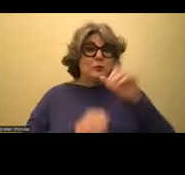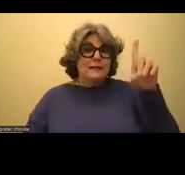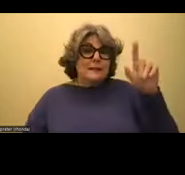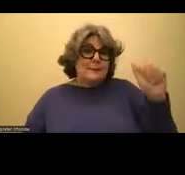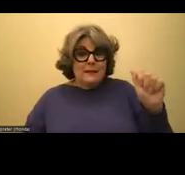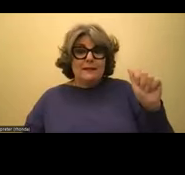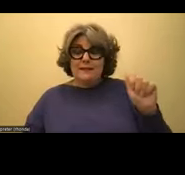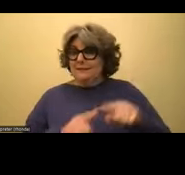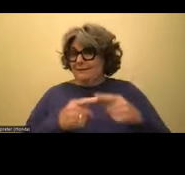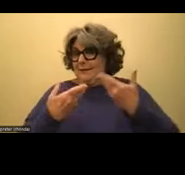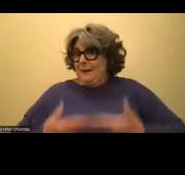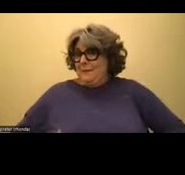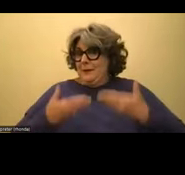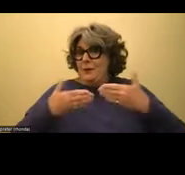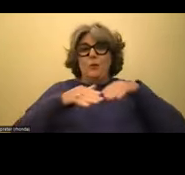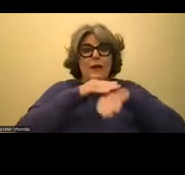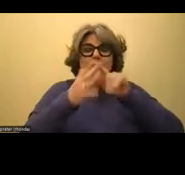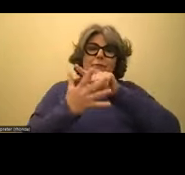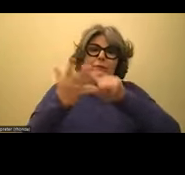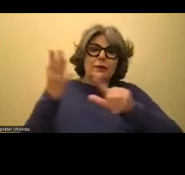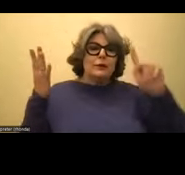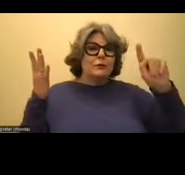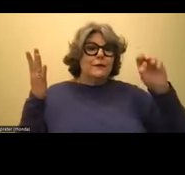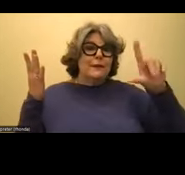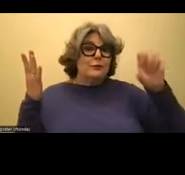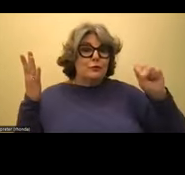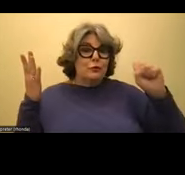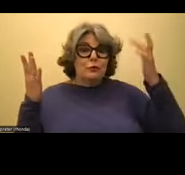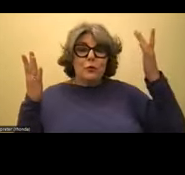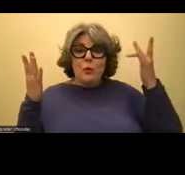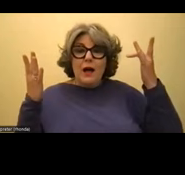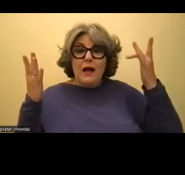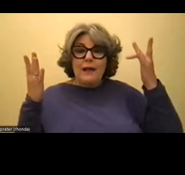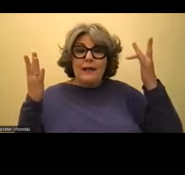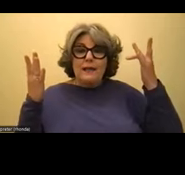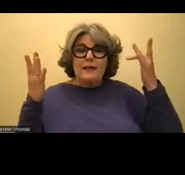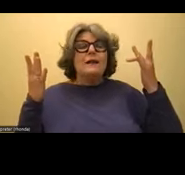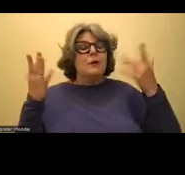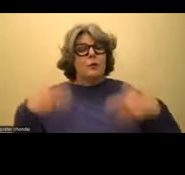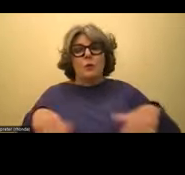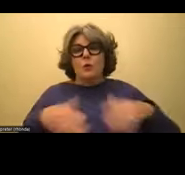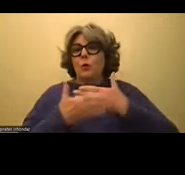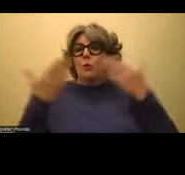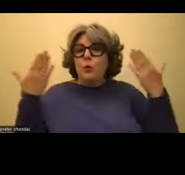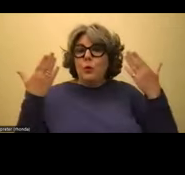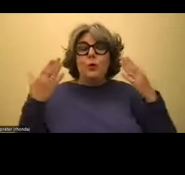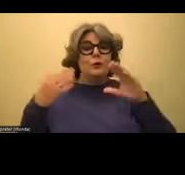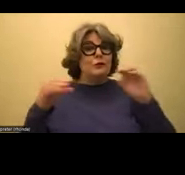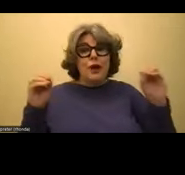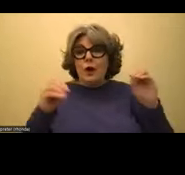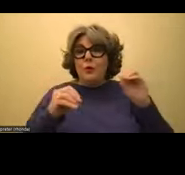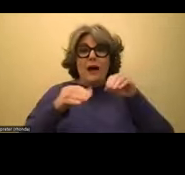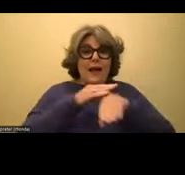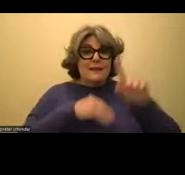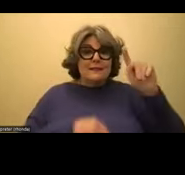like me have access to these things because if they don't, it can really be self-damaging to